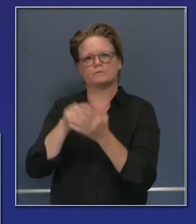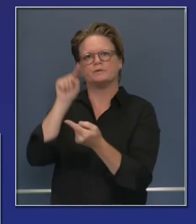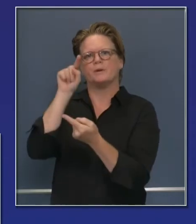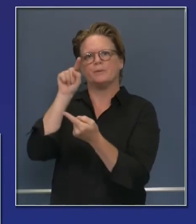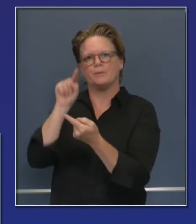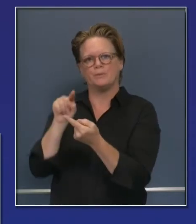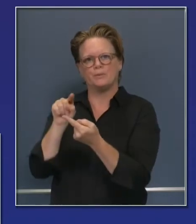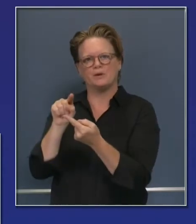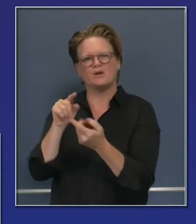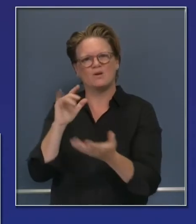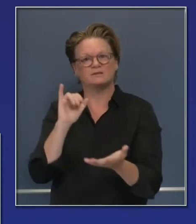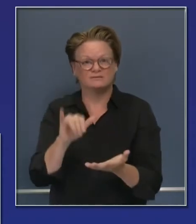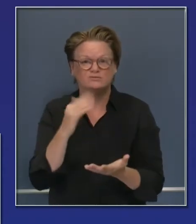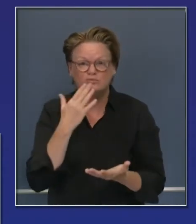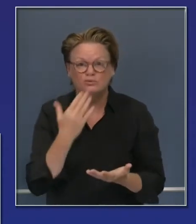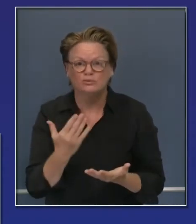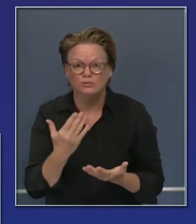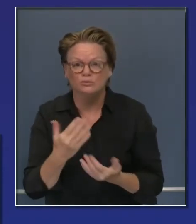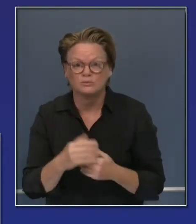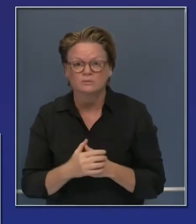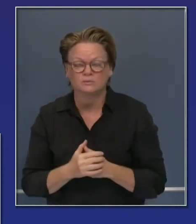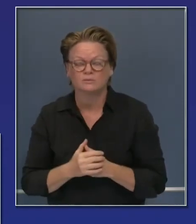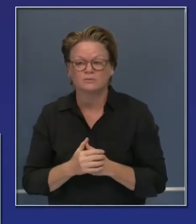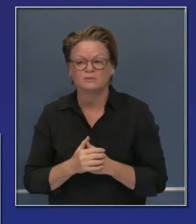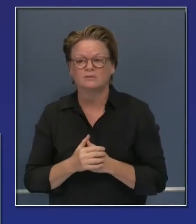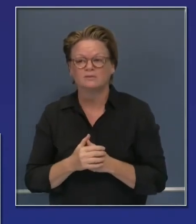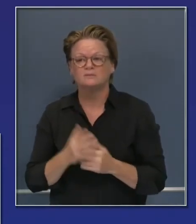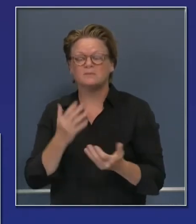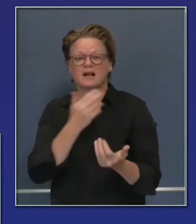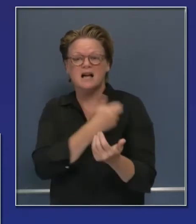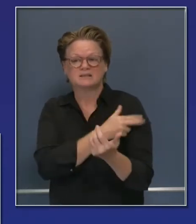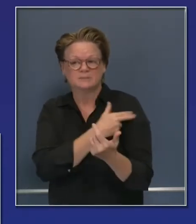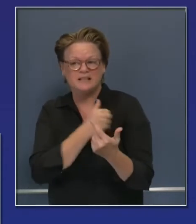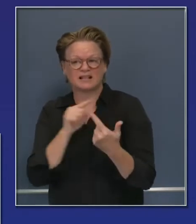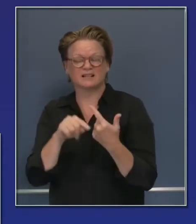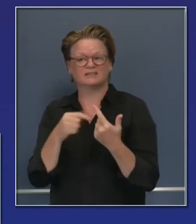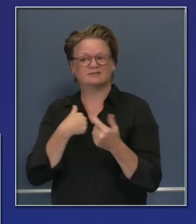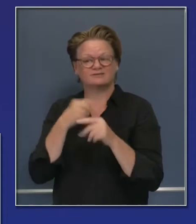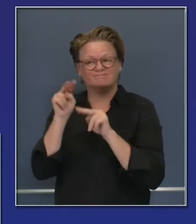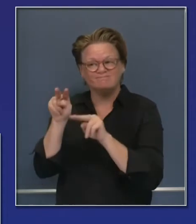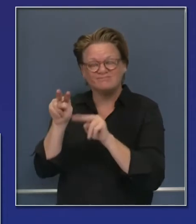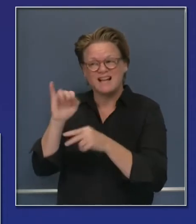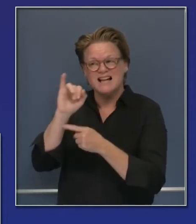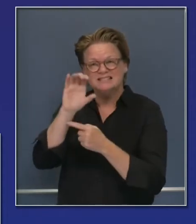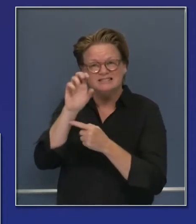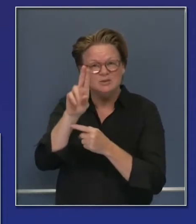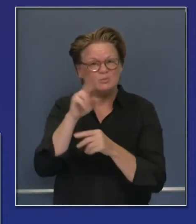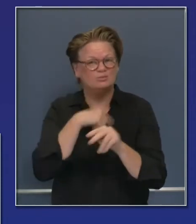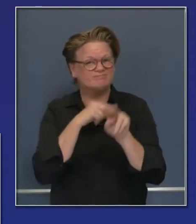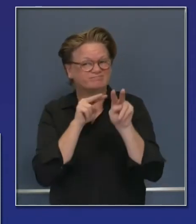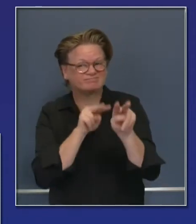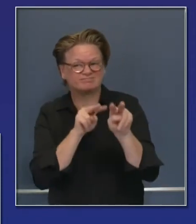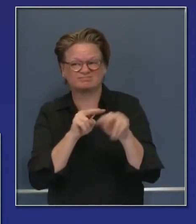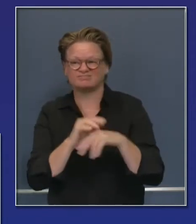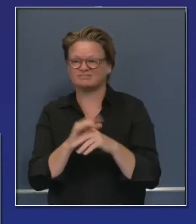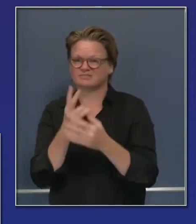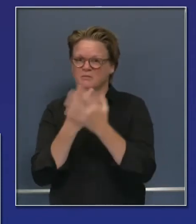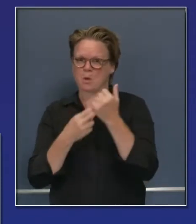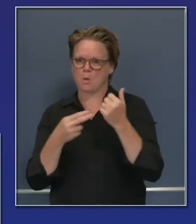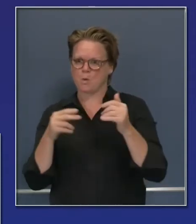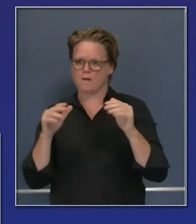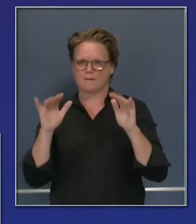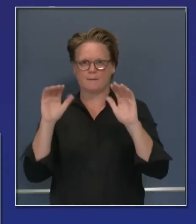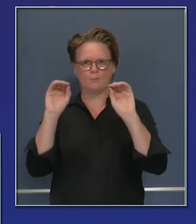But, again, hospitalizations, ICUs, tracking in an encouraging and favorable direction. Not surprisingly,